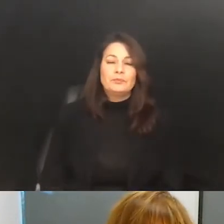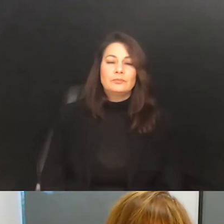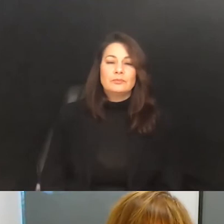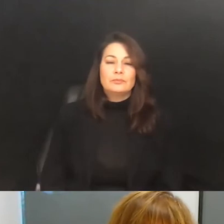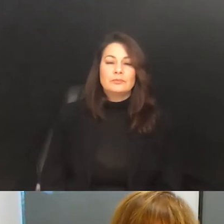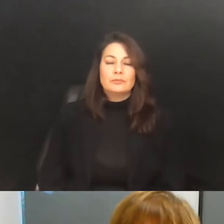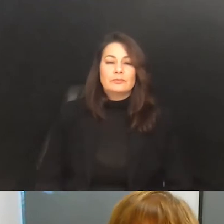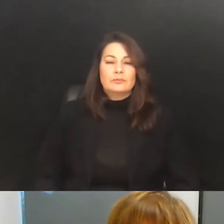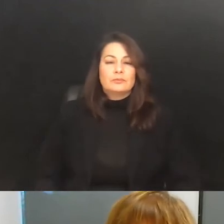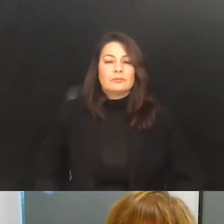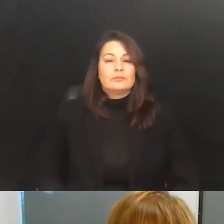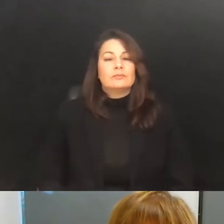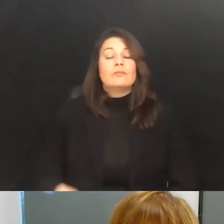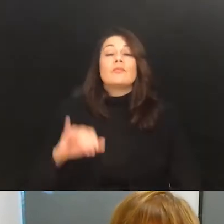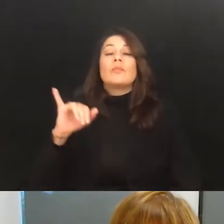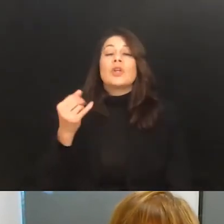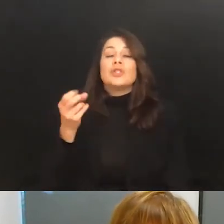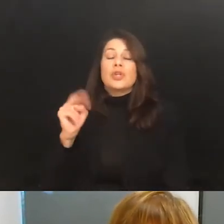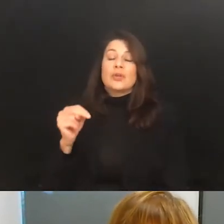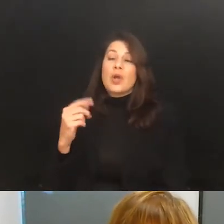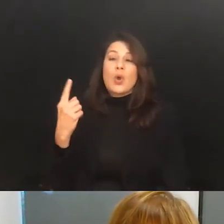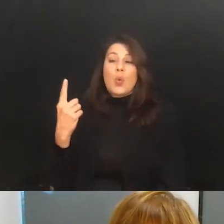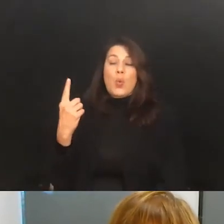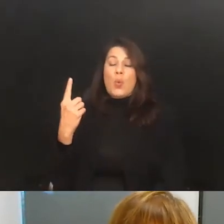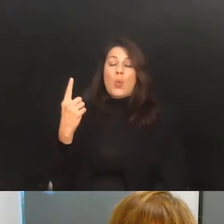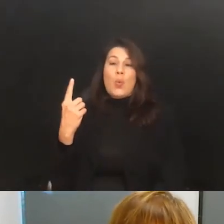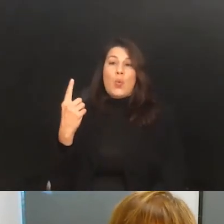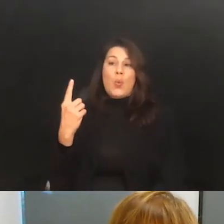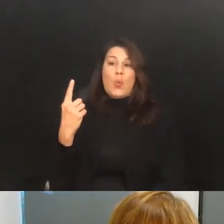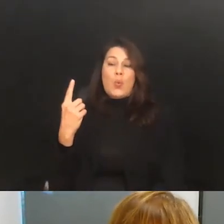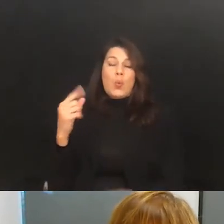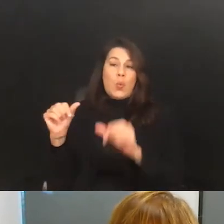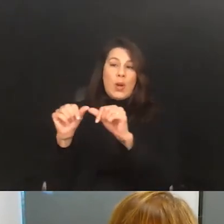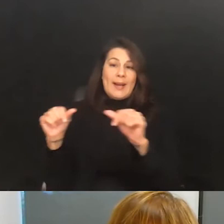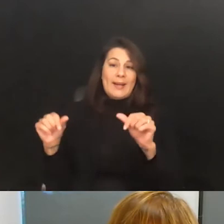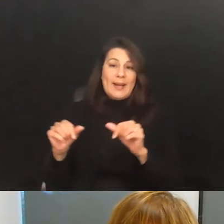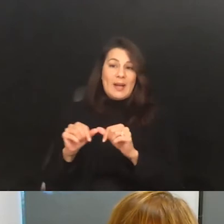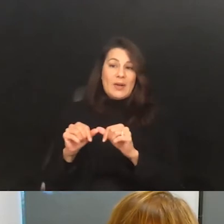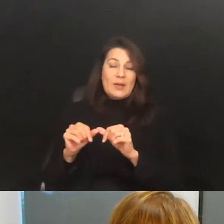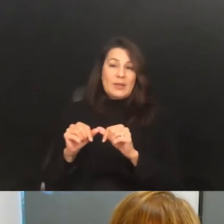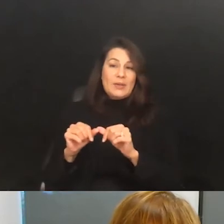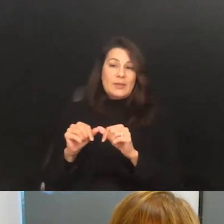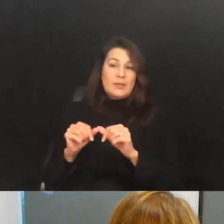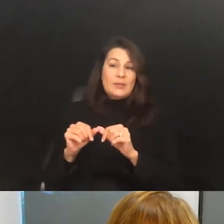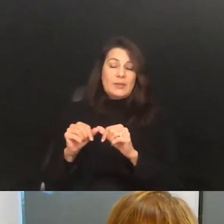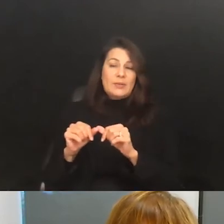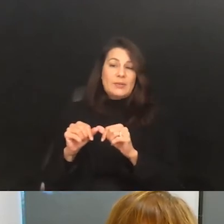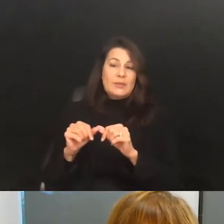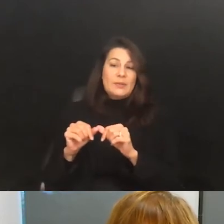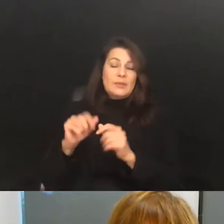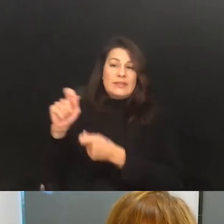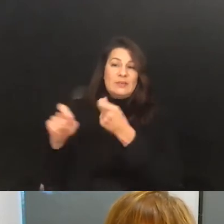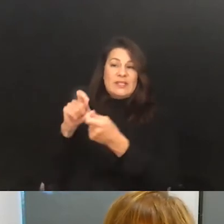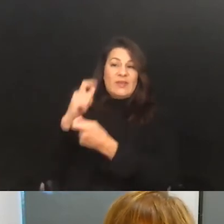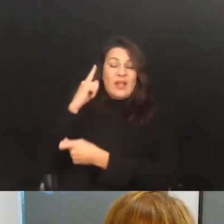one of the areas that's sort of rife in terms of disability and particularly in the future of work